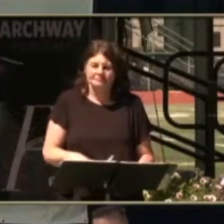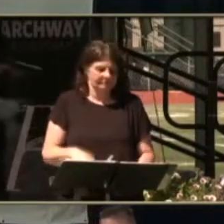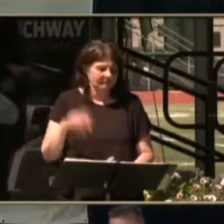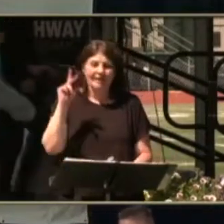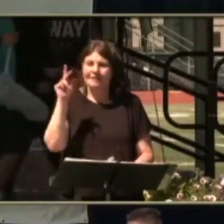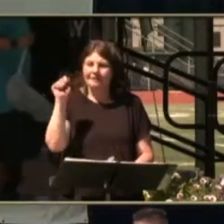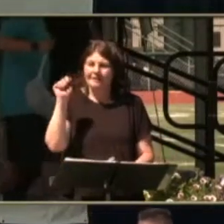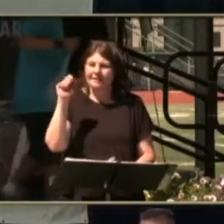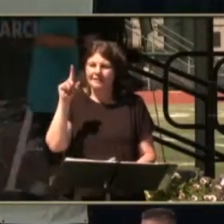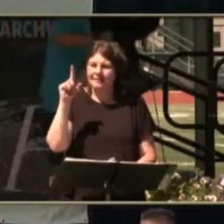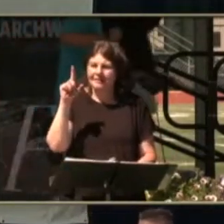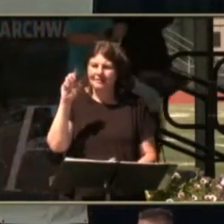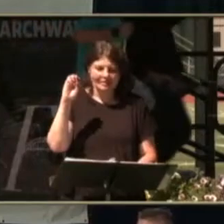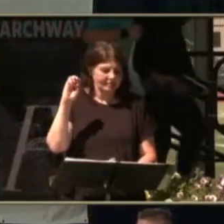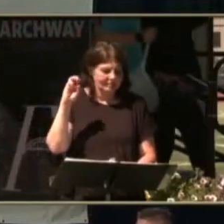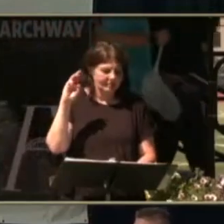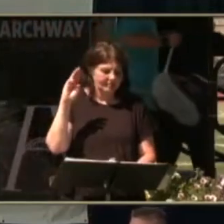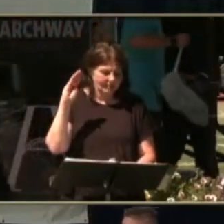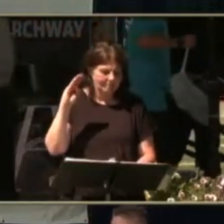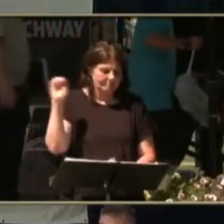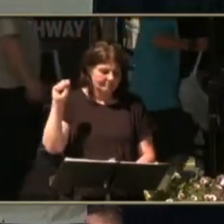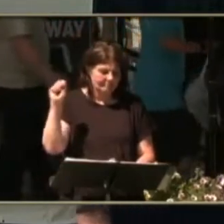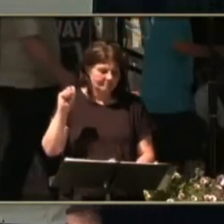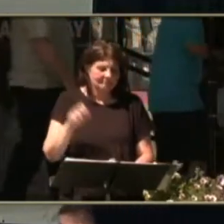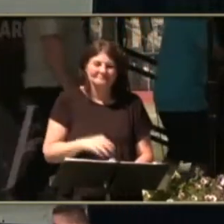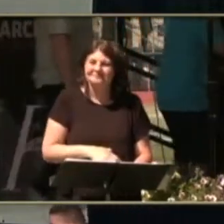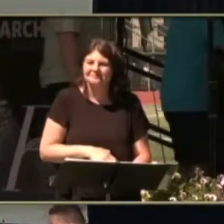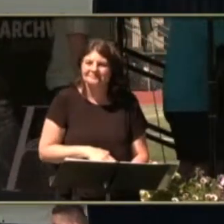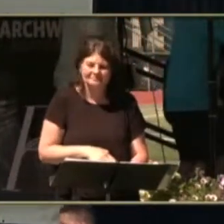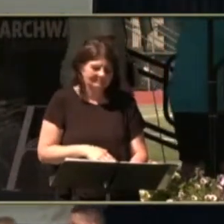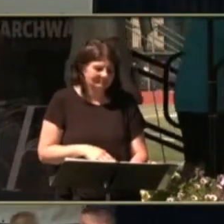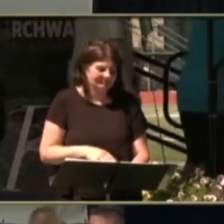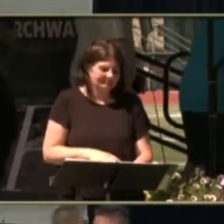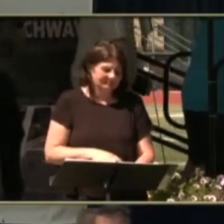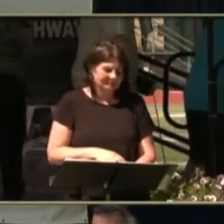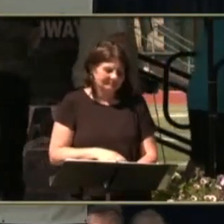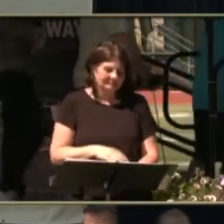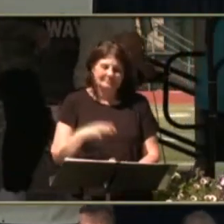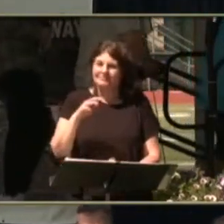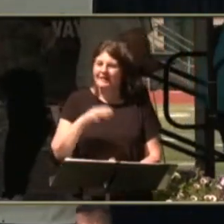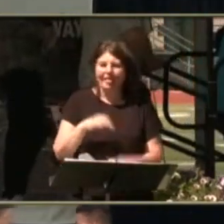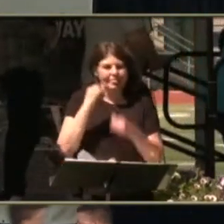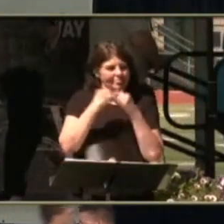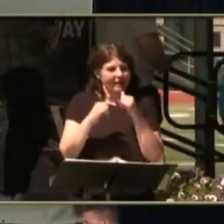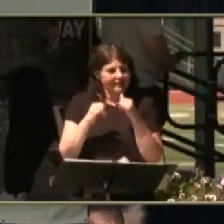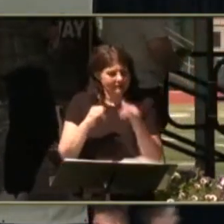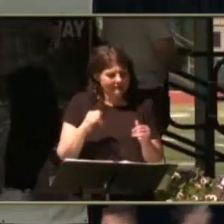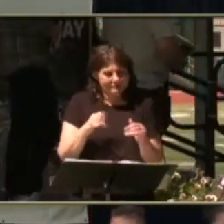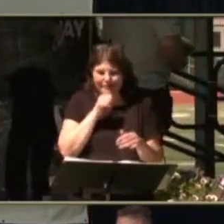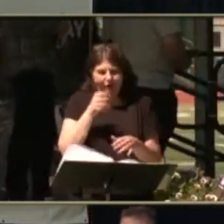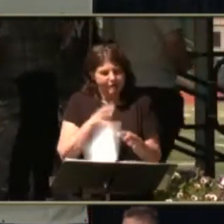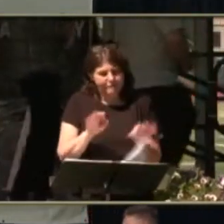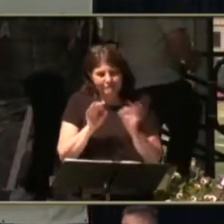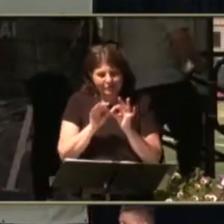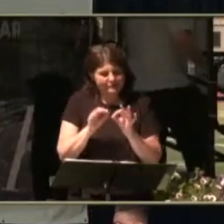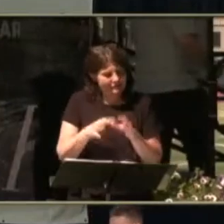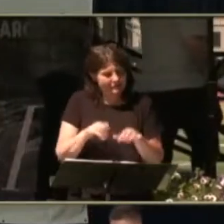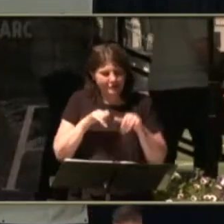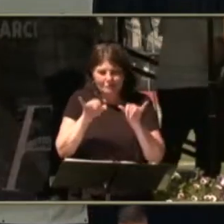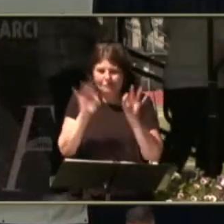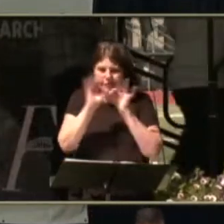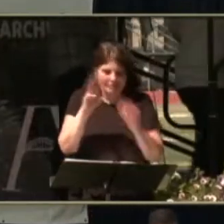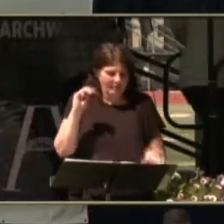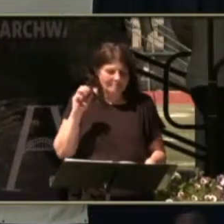Caleb Smith And last but not least, Marius Stocks